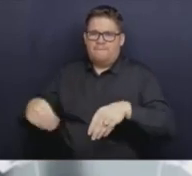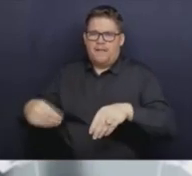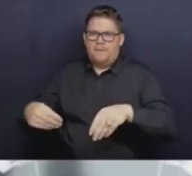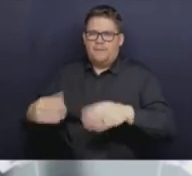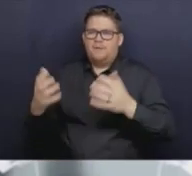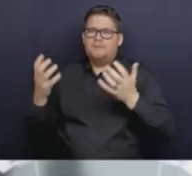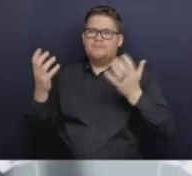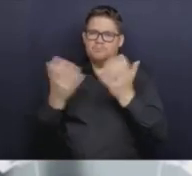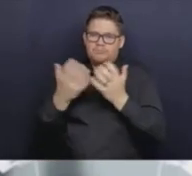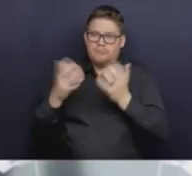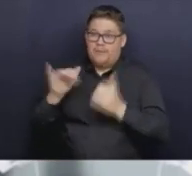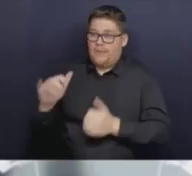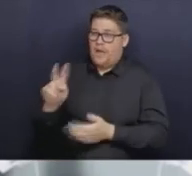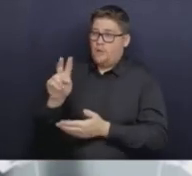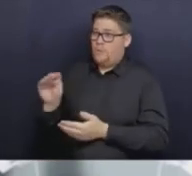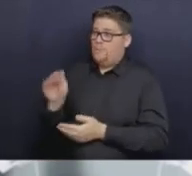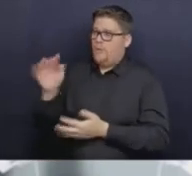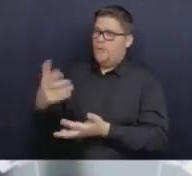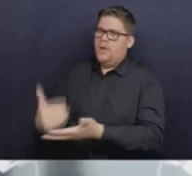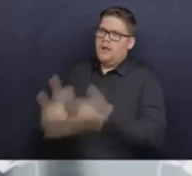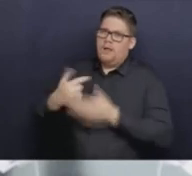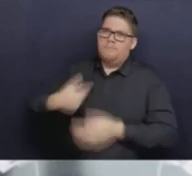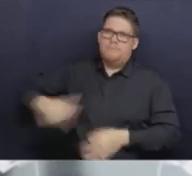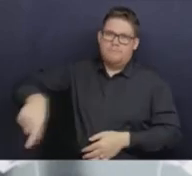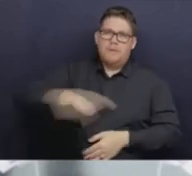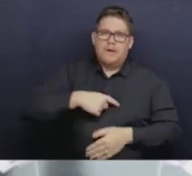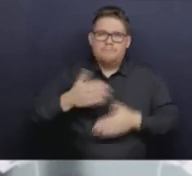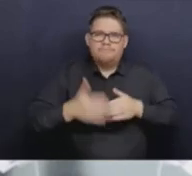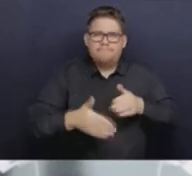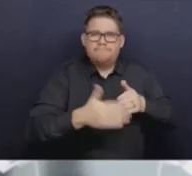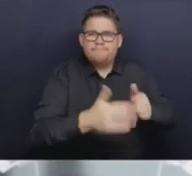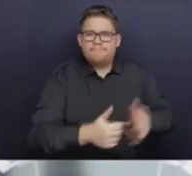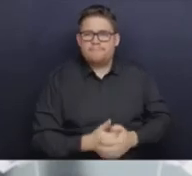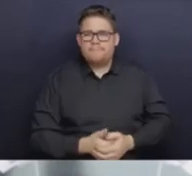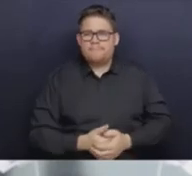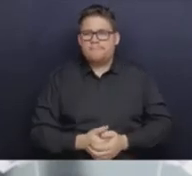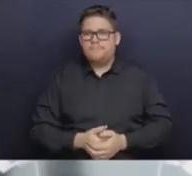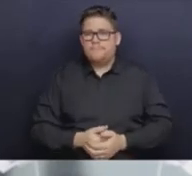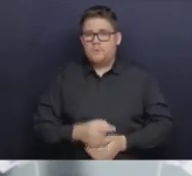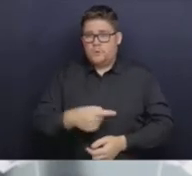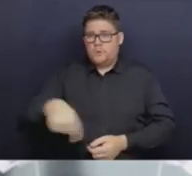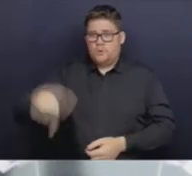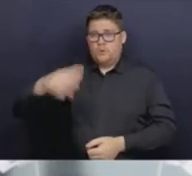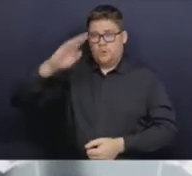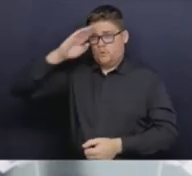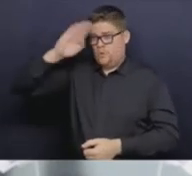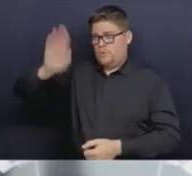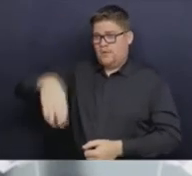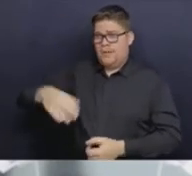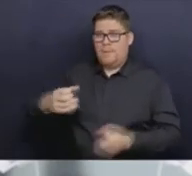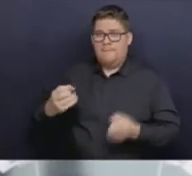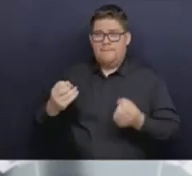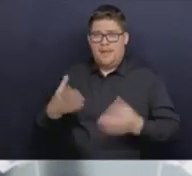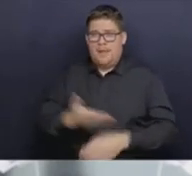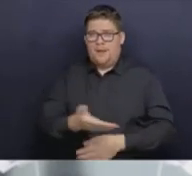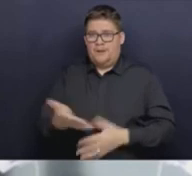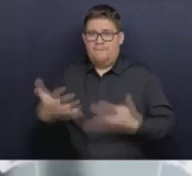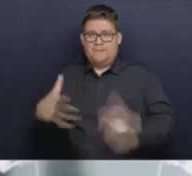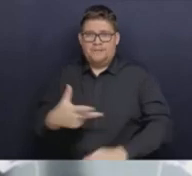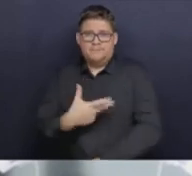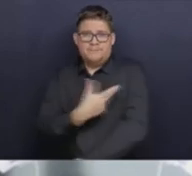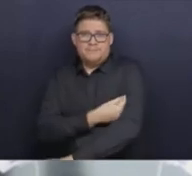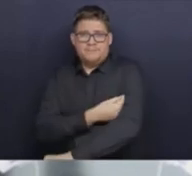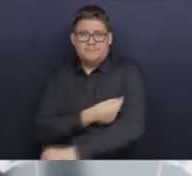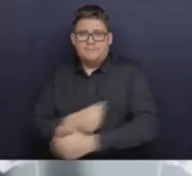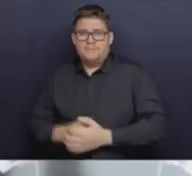contribution. And as all of you know, because almost many of you here will have been vaccinated, we do those one at a